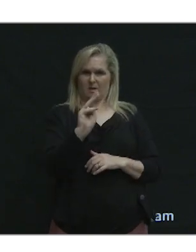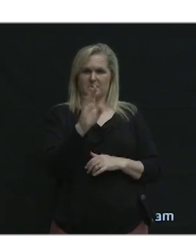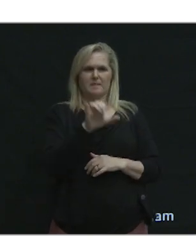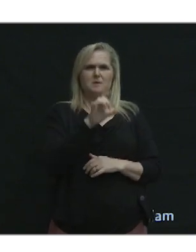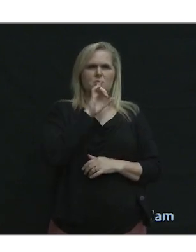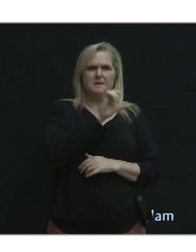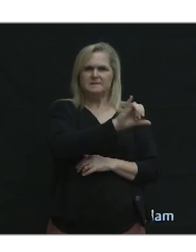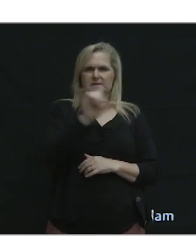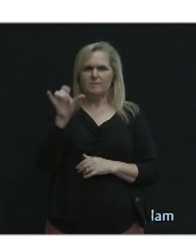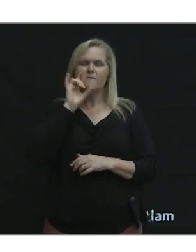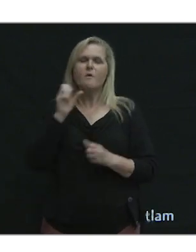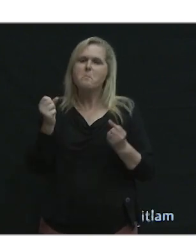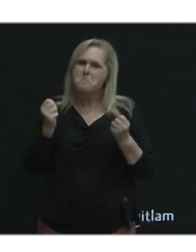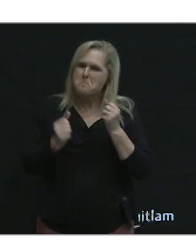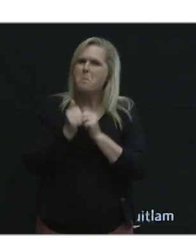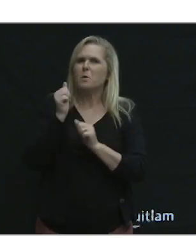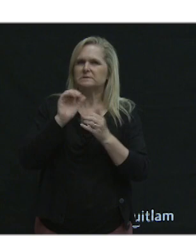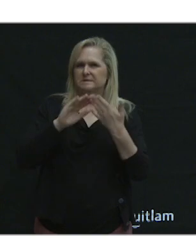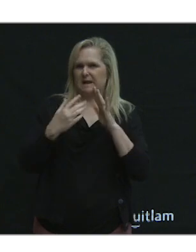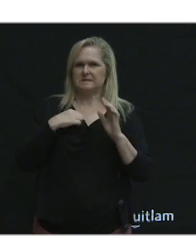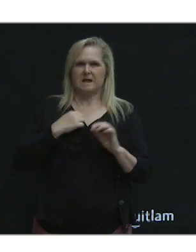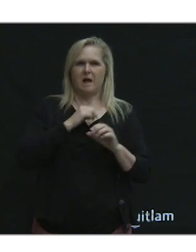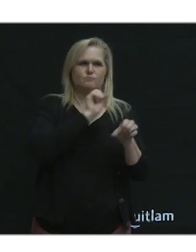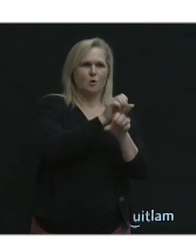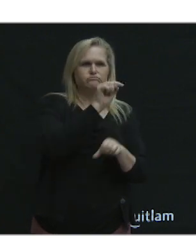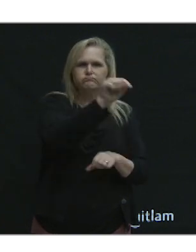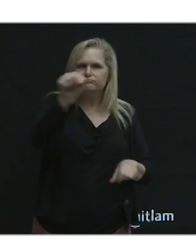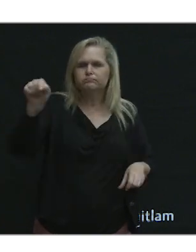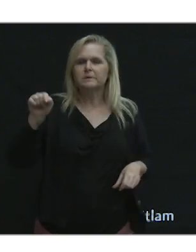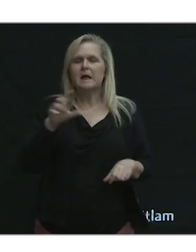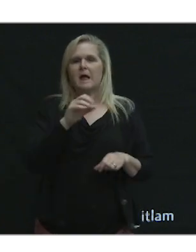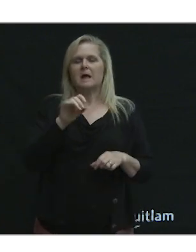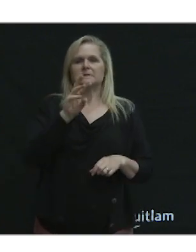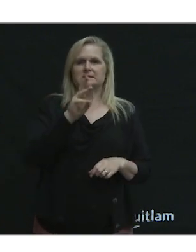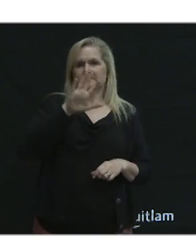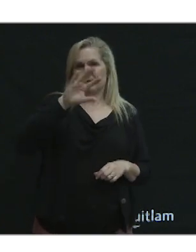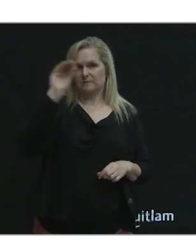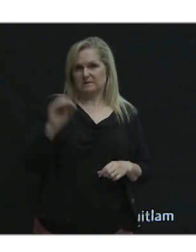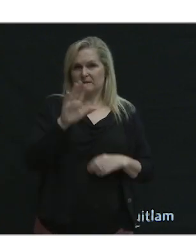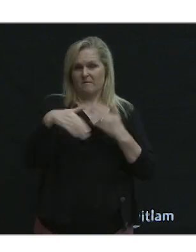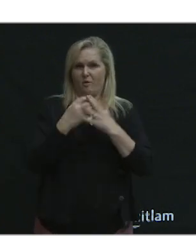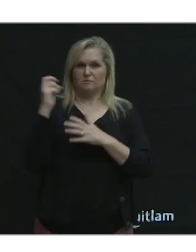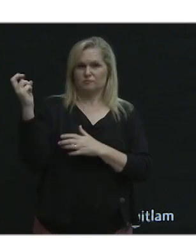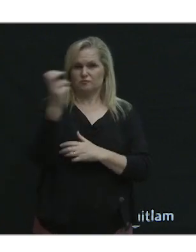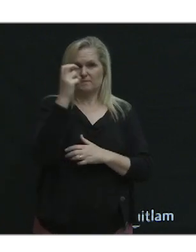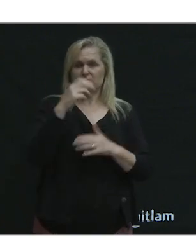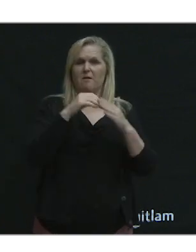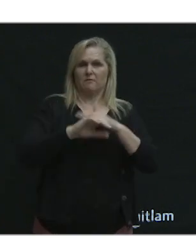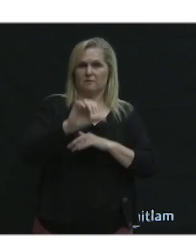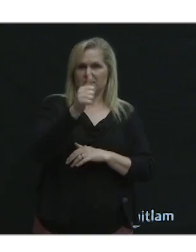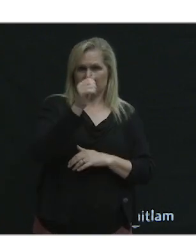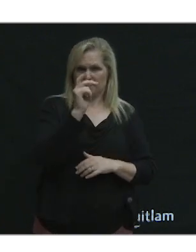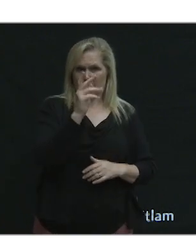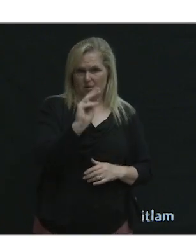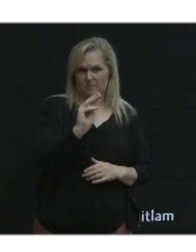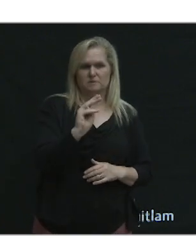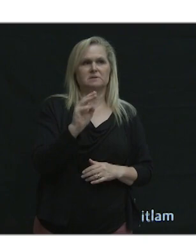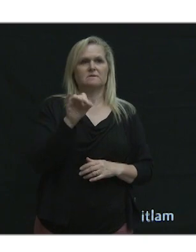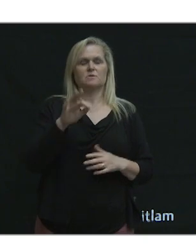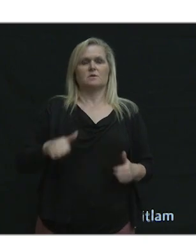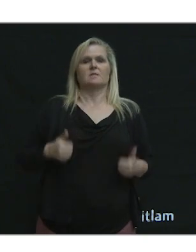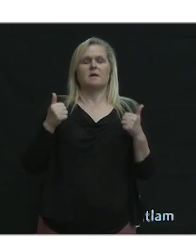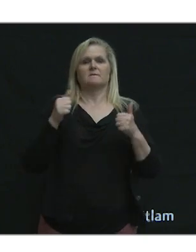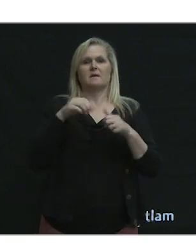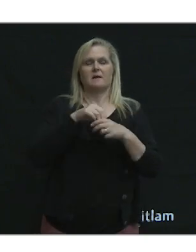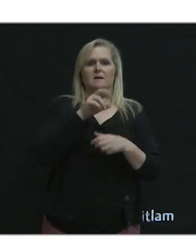similar in most cities I've worked in. And 65% of trips are under 10 kilometers. So if you live in